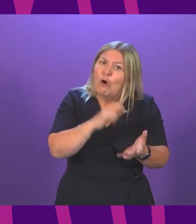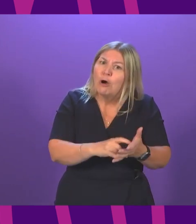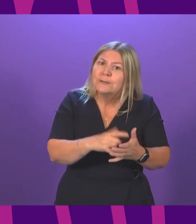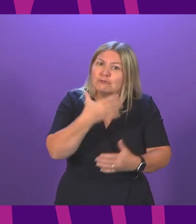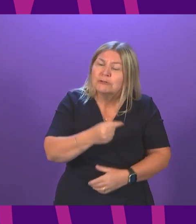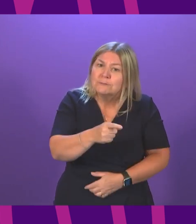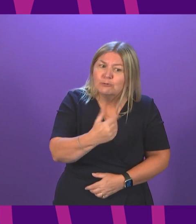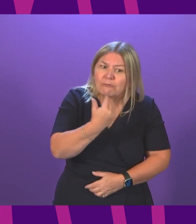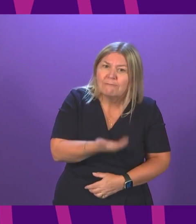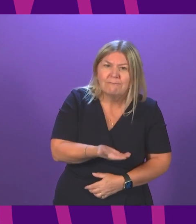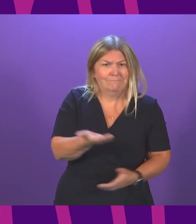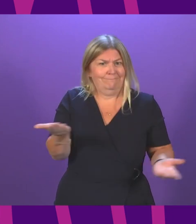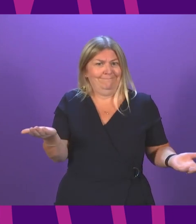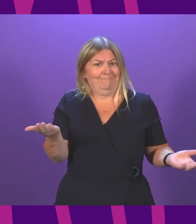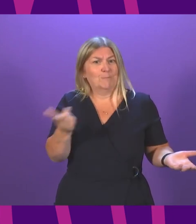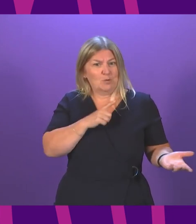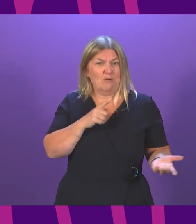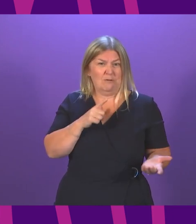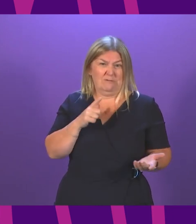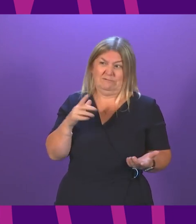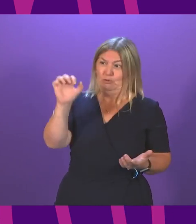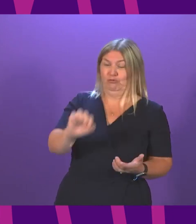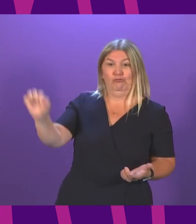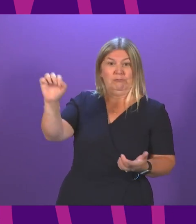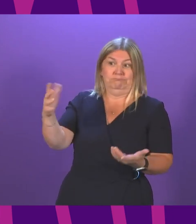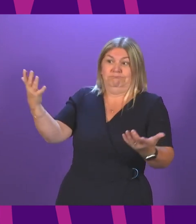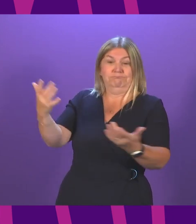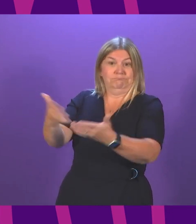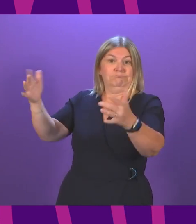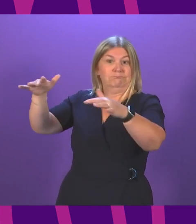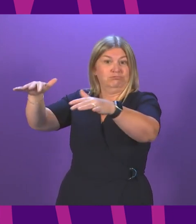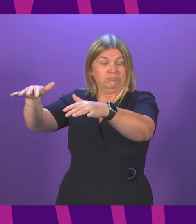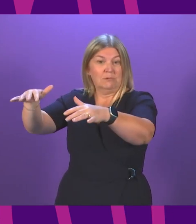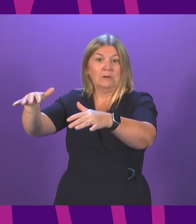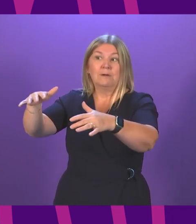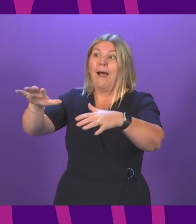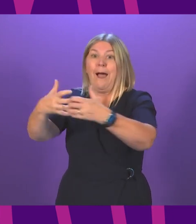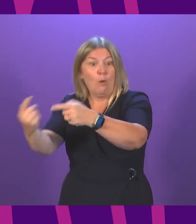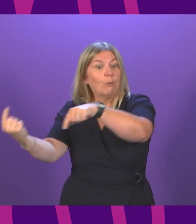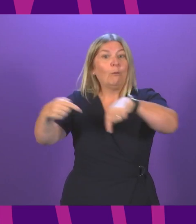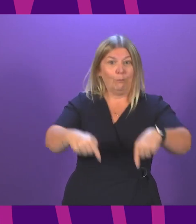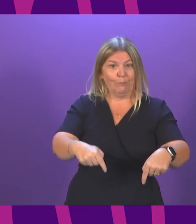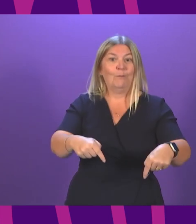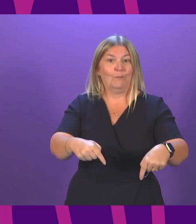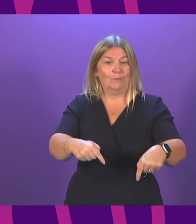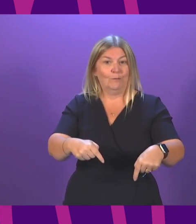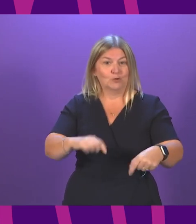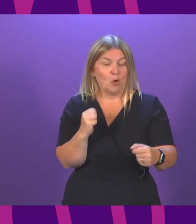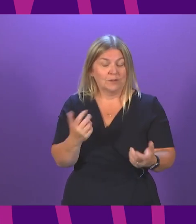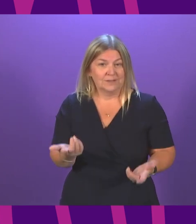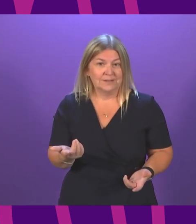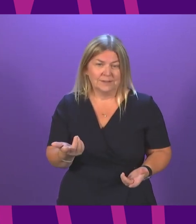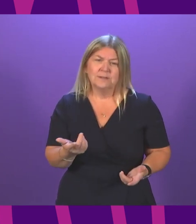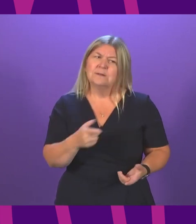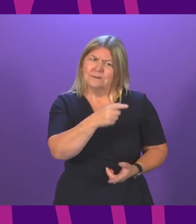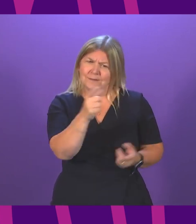supply chains. And you know, I really do think Conservatives should take some responsibility because it is entirely